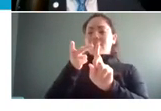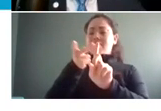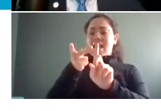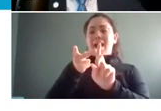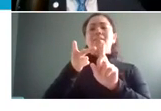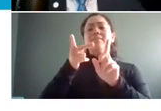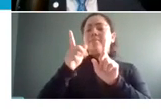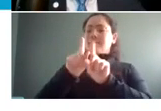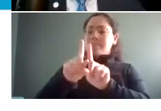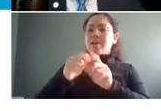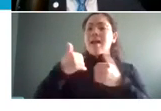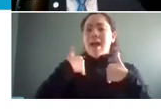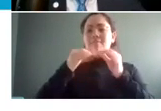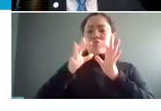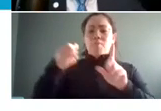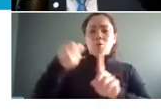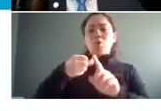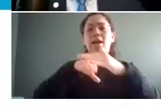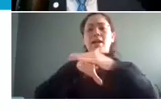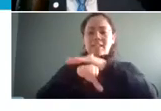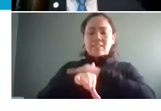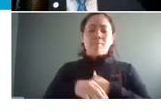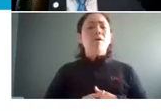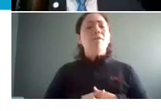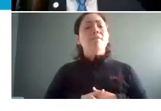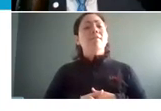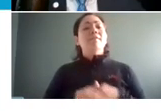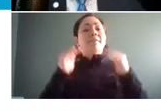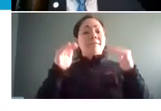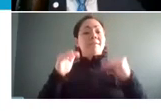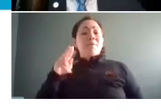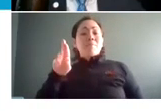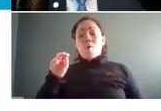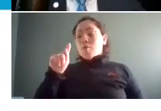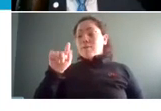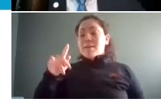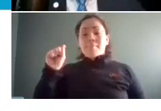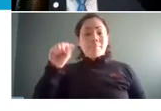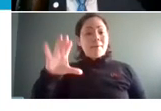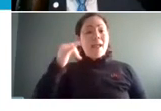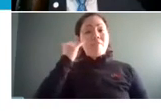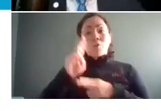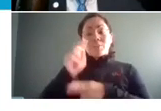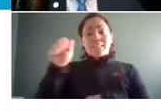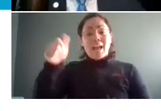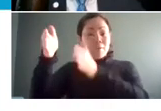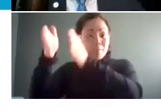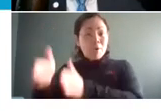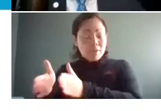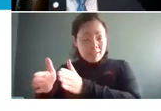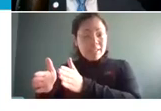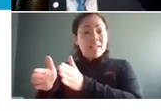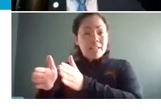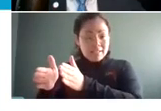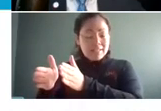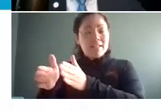inclusive as well another pro tip here if you are utilizing an outside vendor ask them if they are capable of providing their